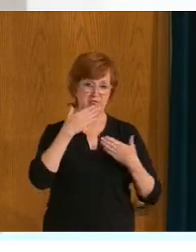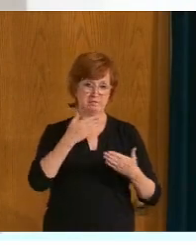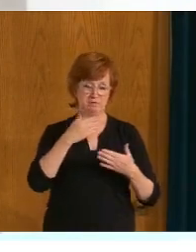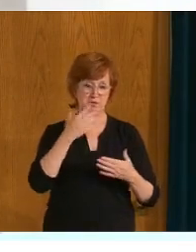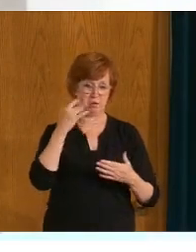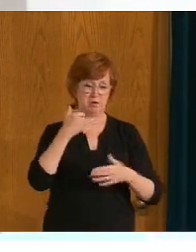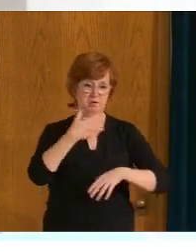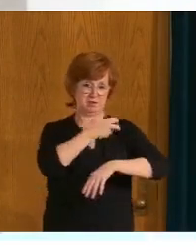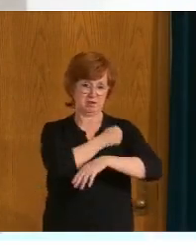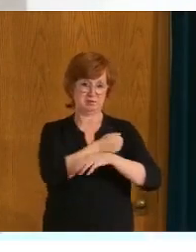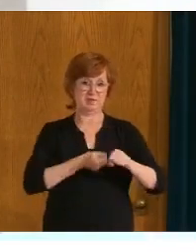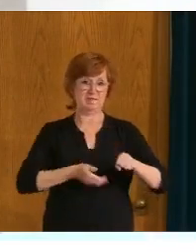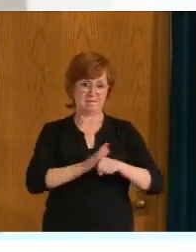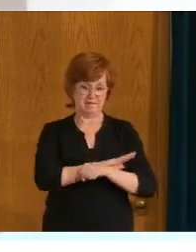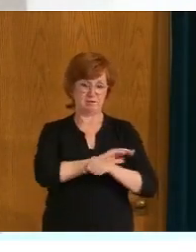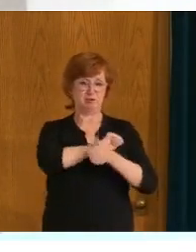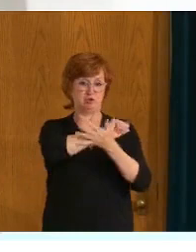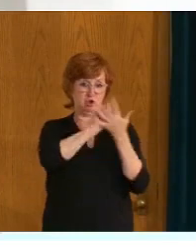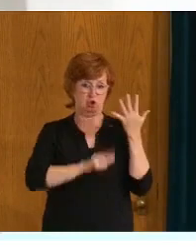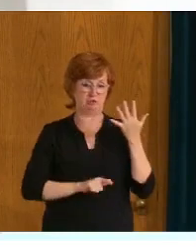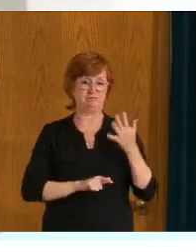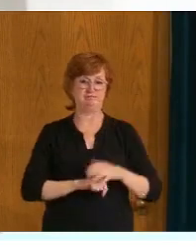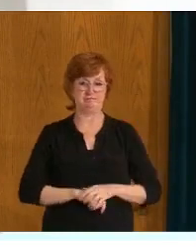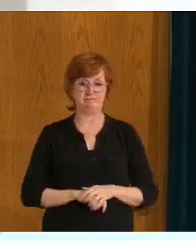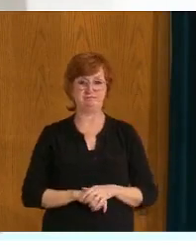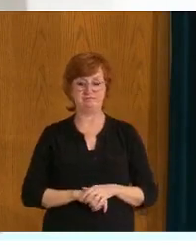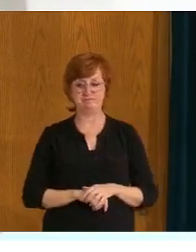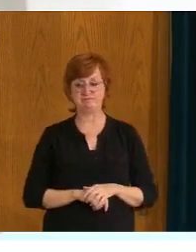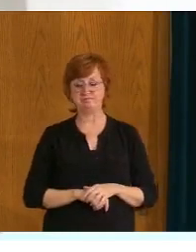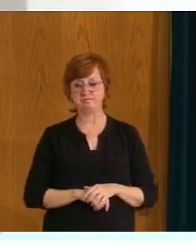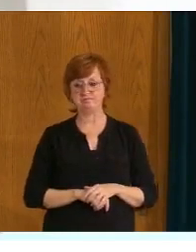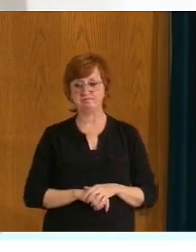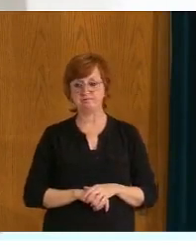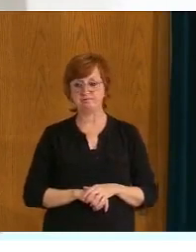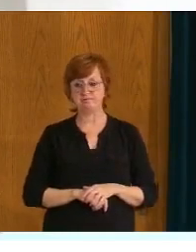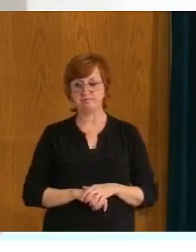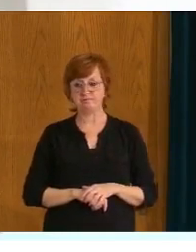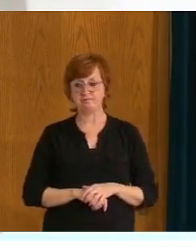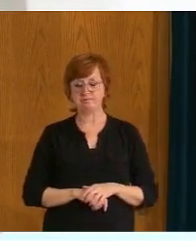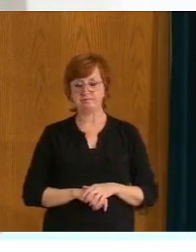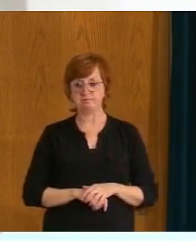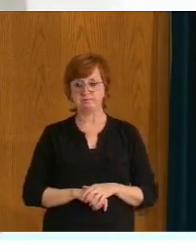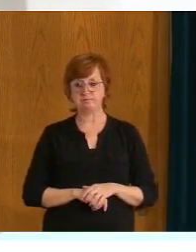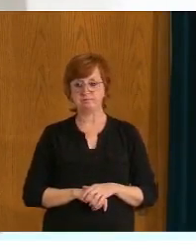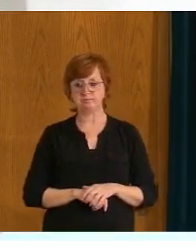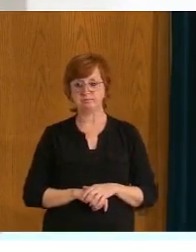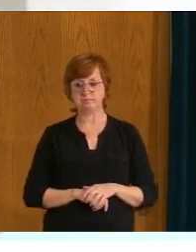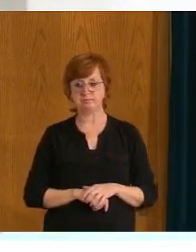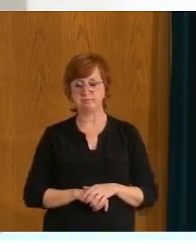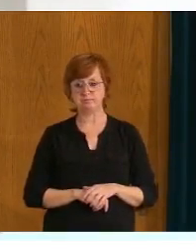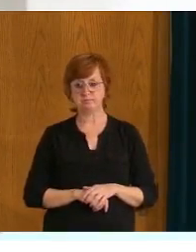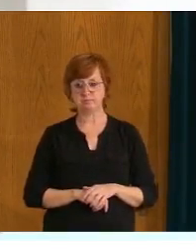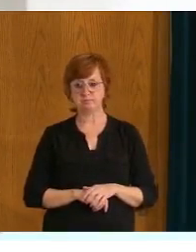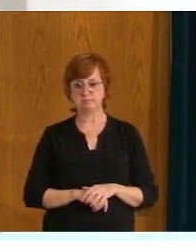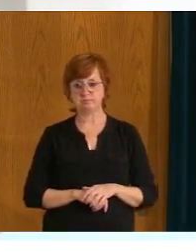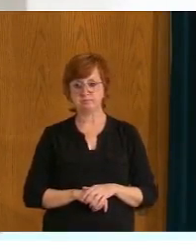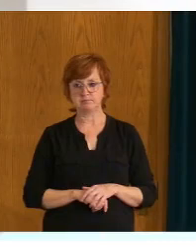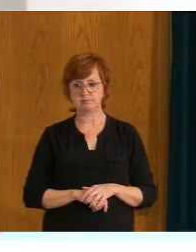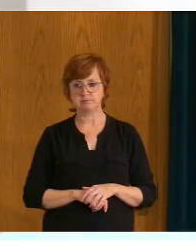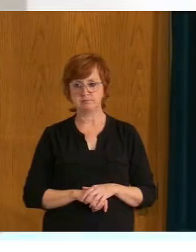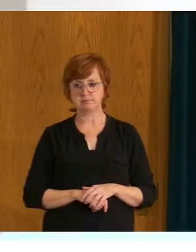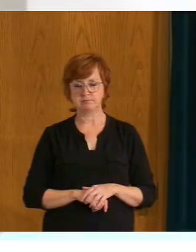uh, you know, our best, uh, defense against, um, COVID, including all current variants of concern circulating Saskatchewan